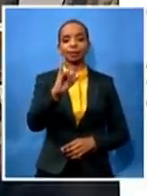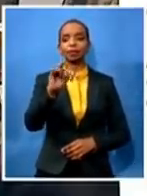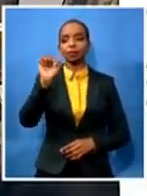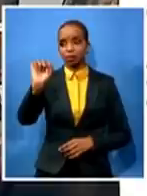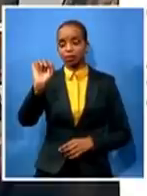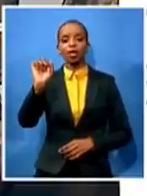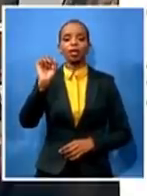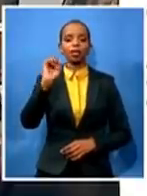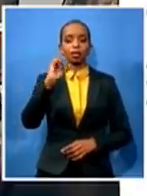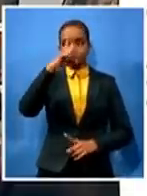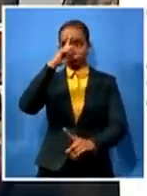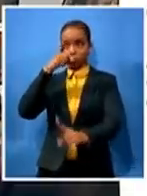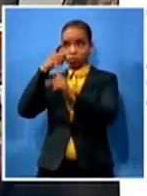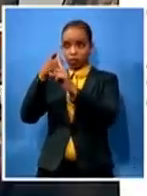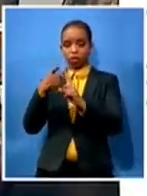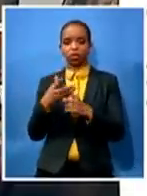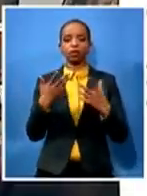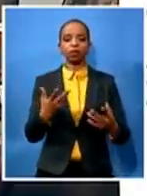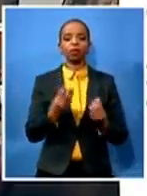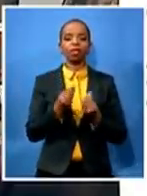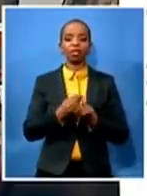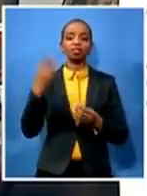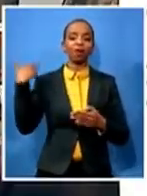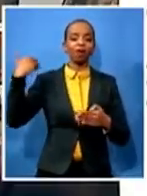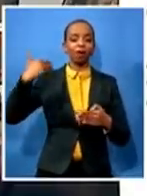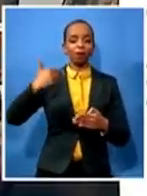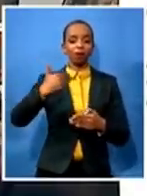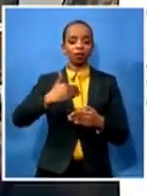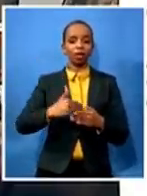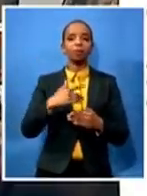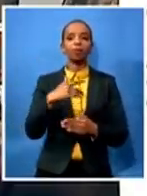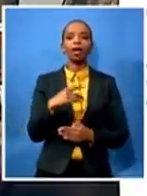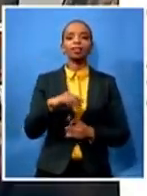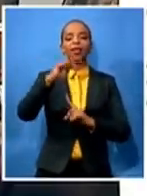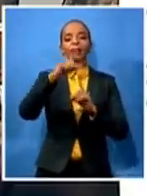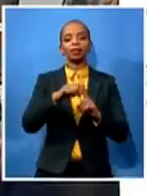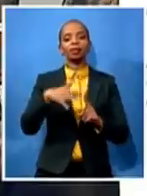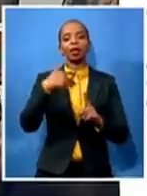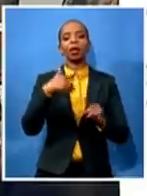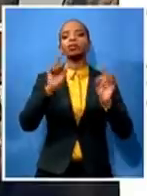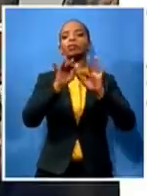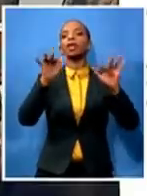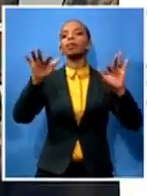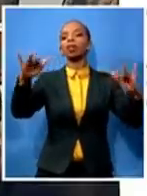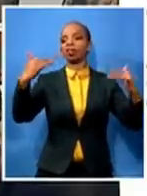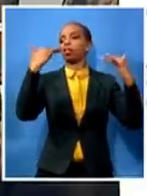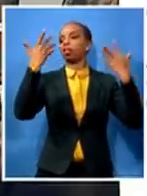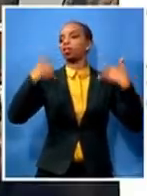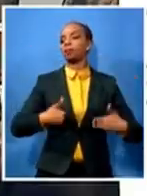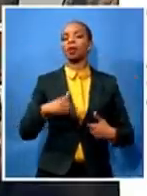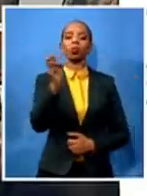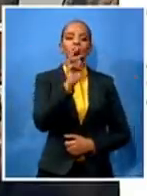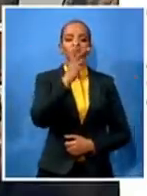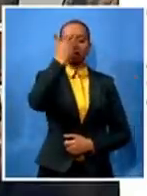about the kind of person that they want to project to society against the person that i am he claims to have been